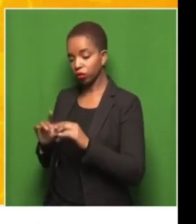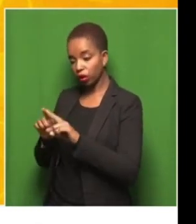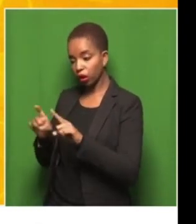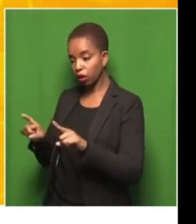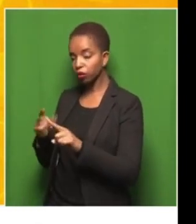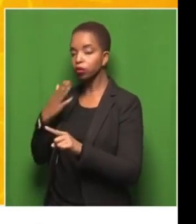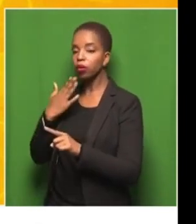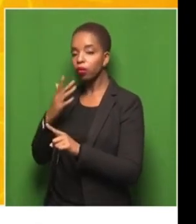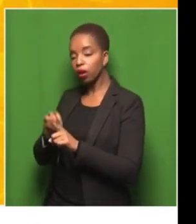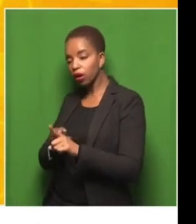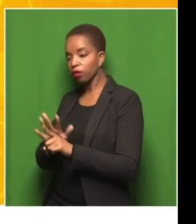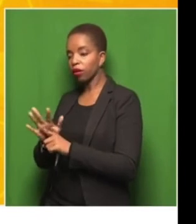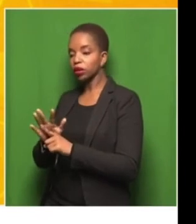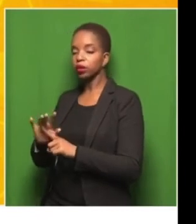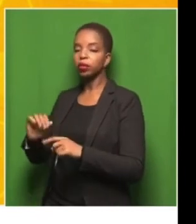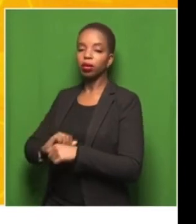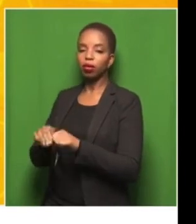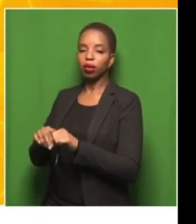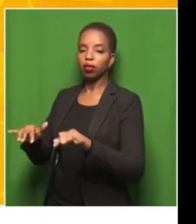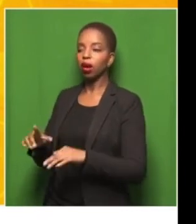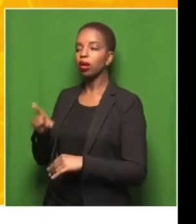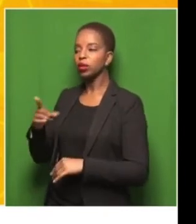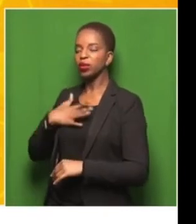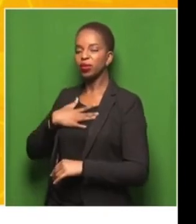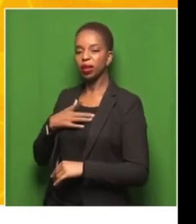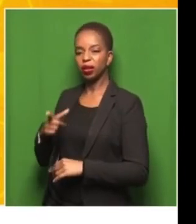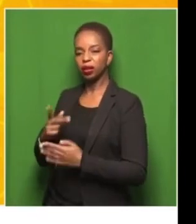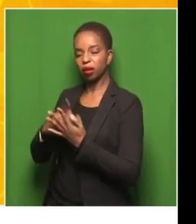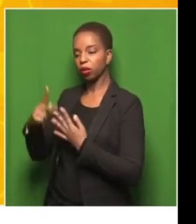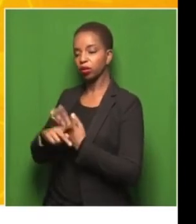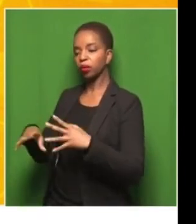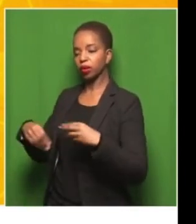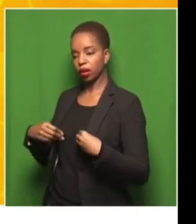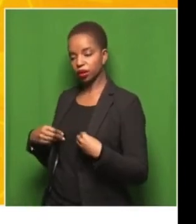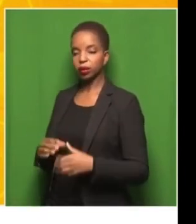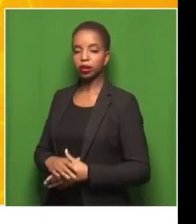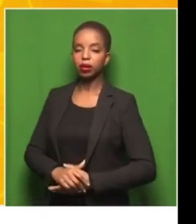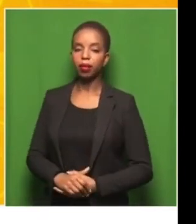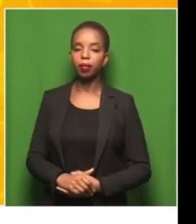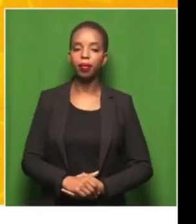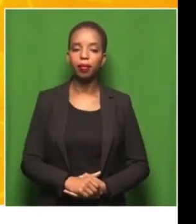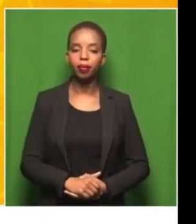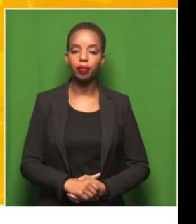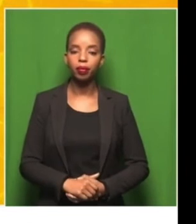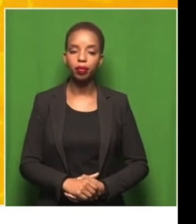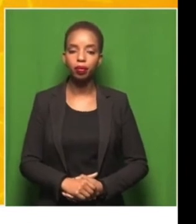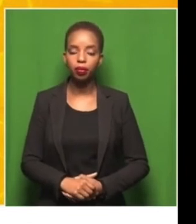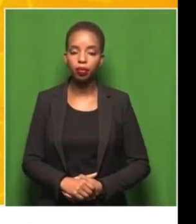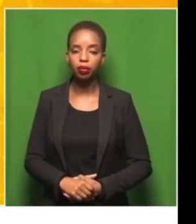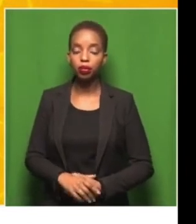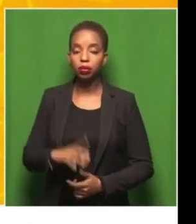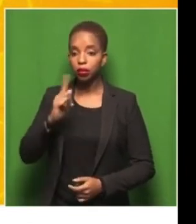what's your sense of how this project was accepted or received? I was actually blown